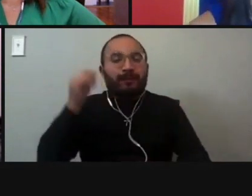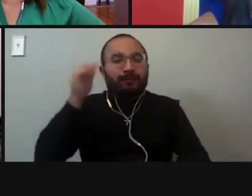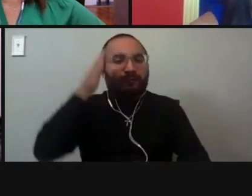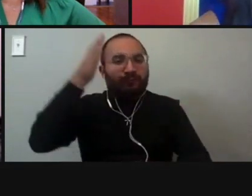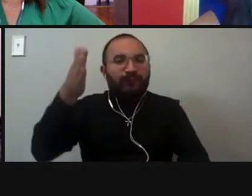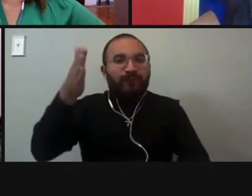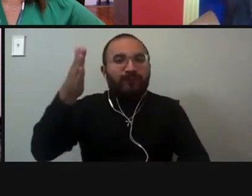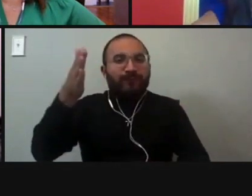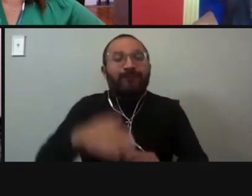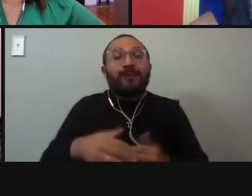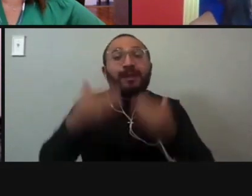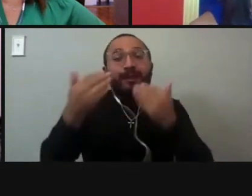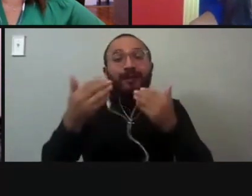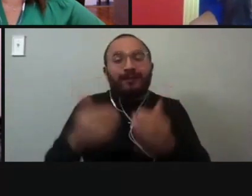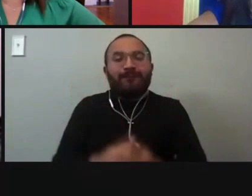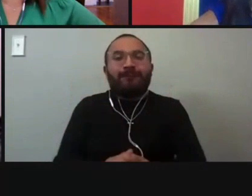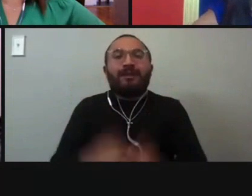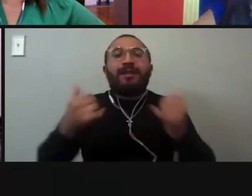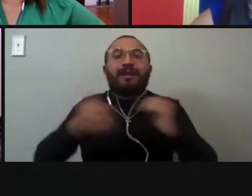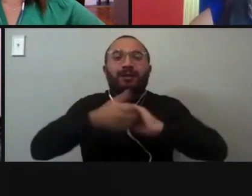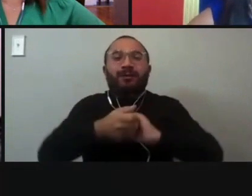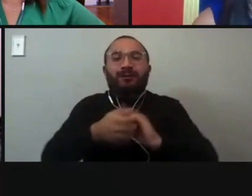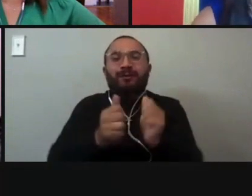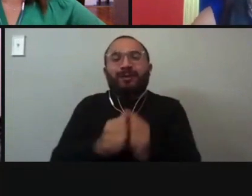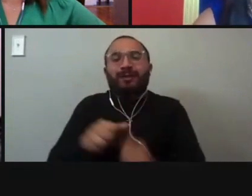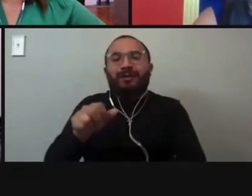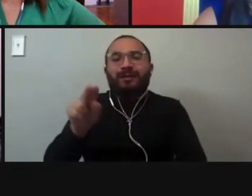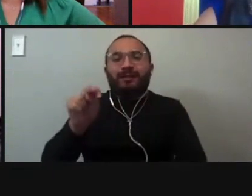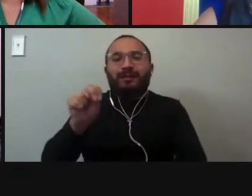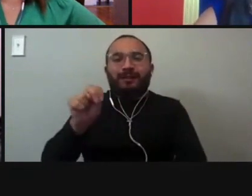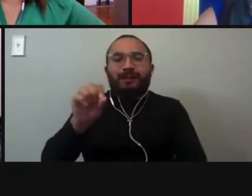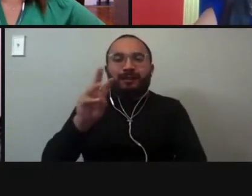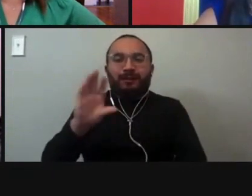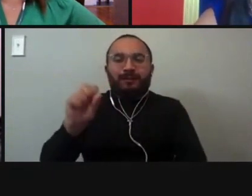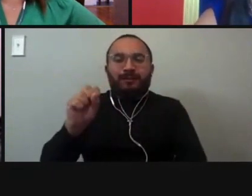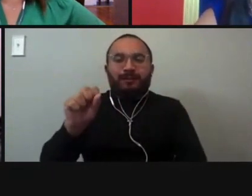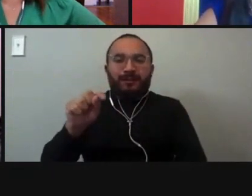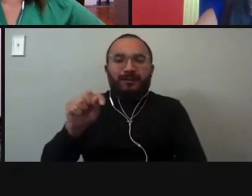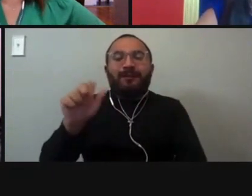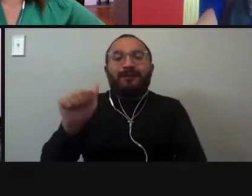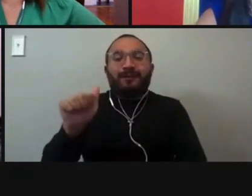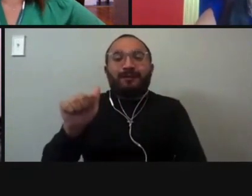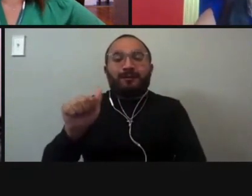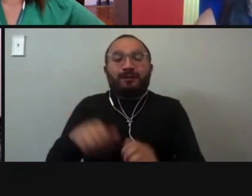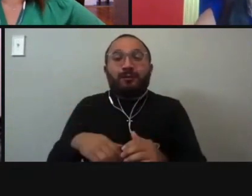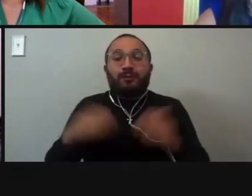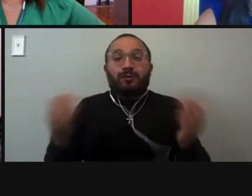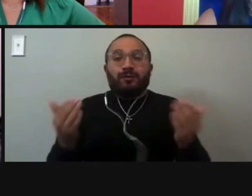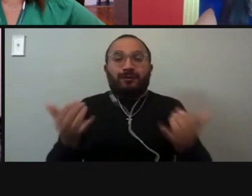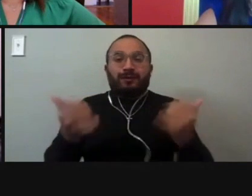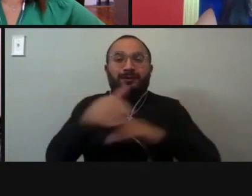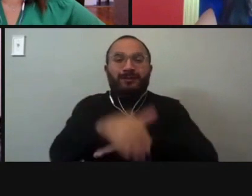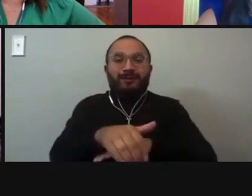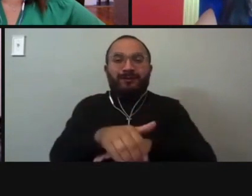Thanks, Josie. And we are partnering with NowCast San Antonio on this stream. NowCast